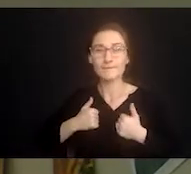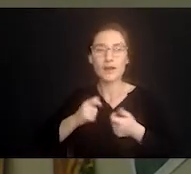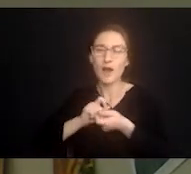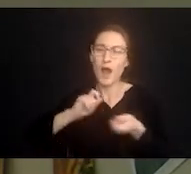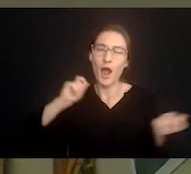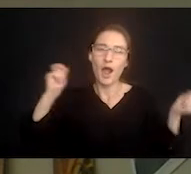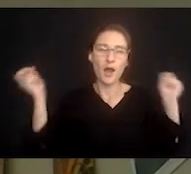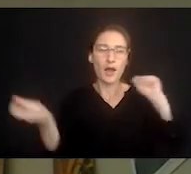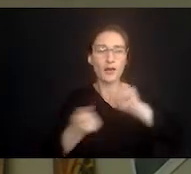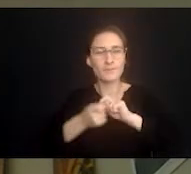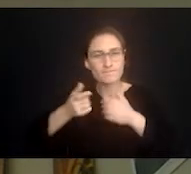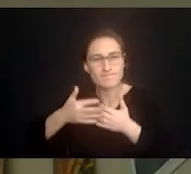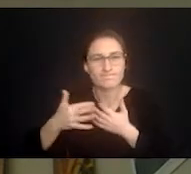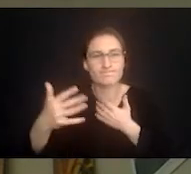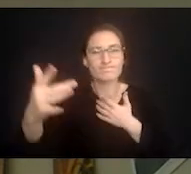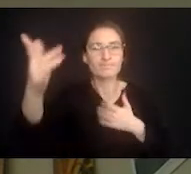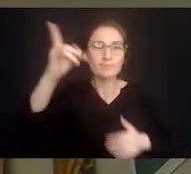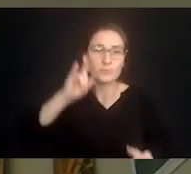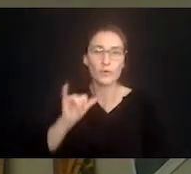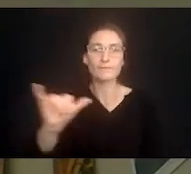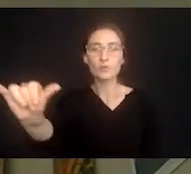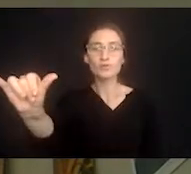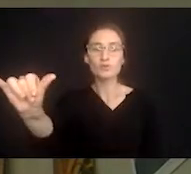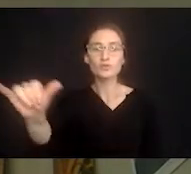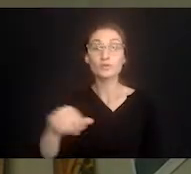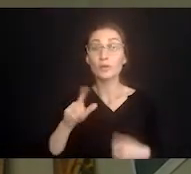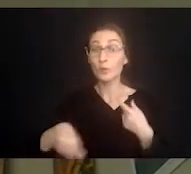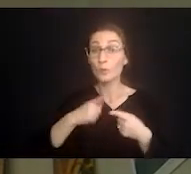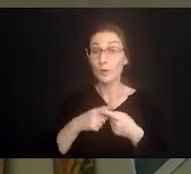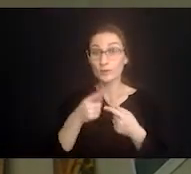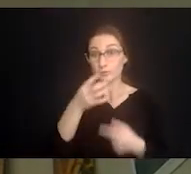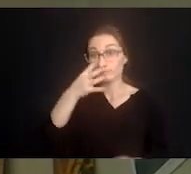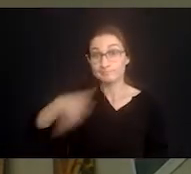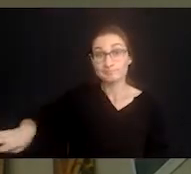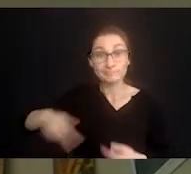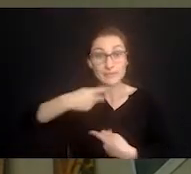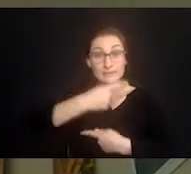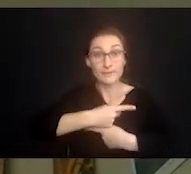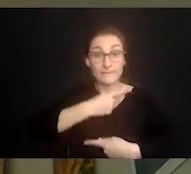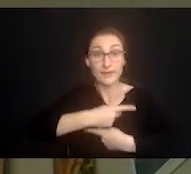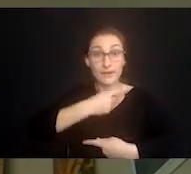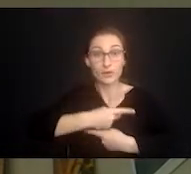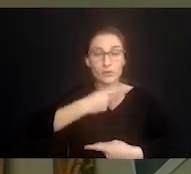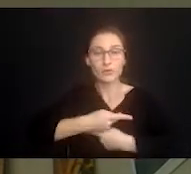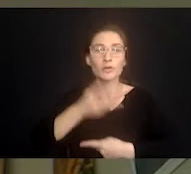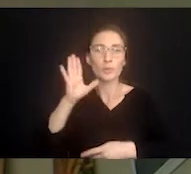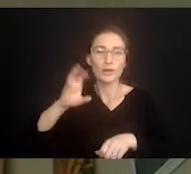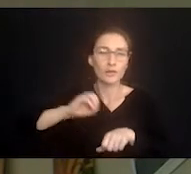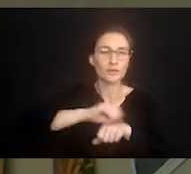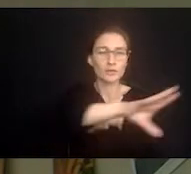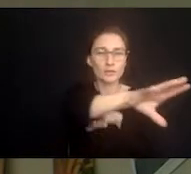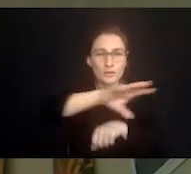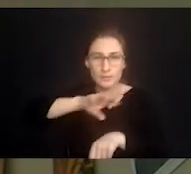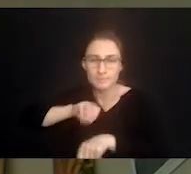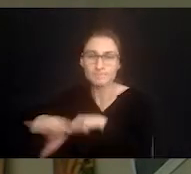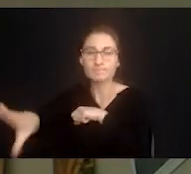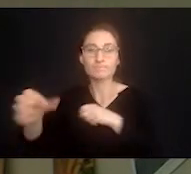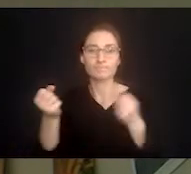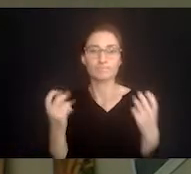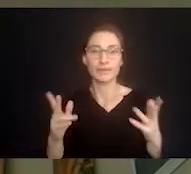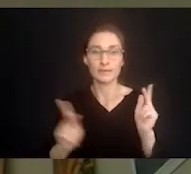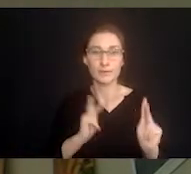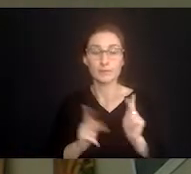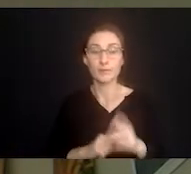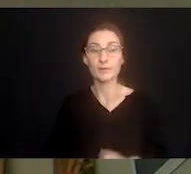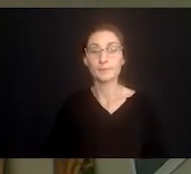forever by a rash decision that Esau made when he neglected self-care. When I lack margin or I'm